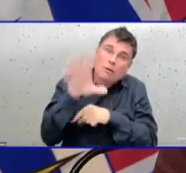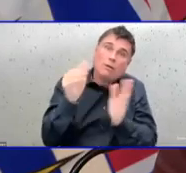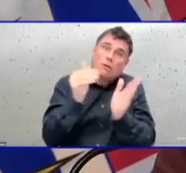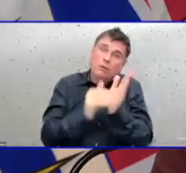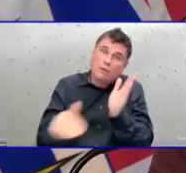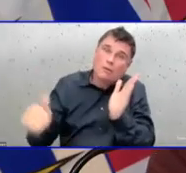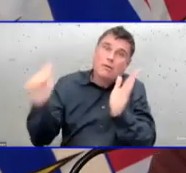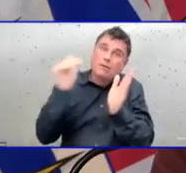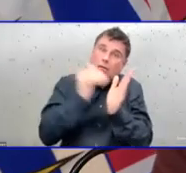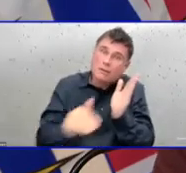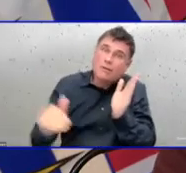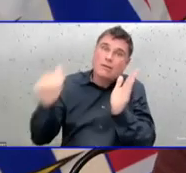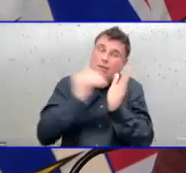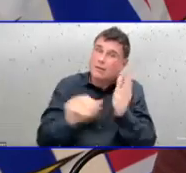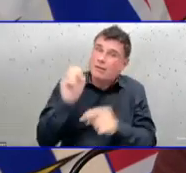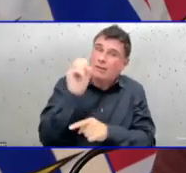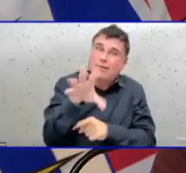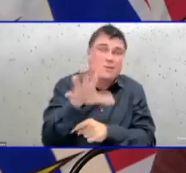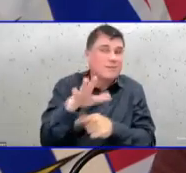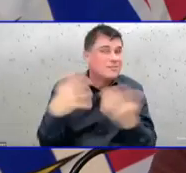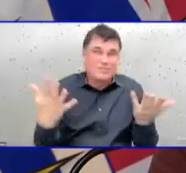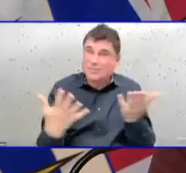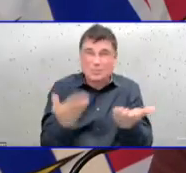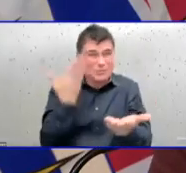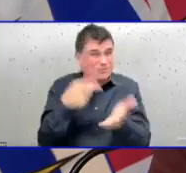effective the vaccines that we have are.